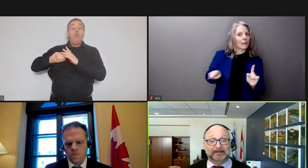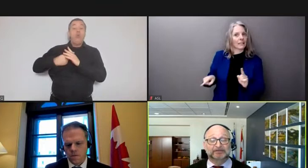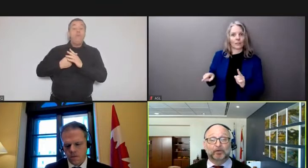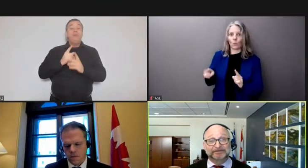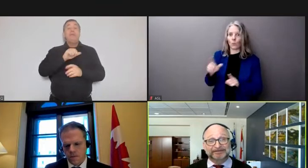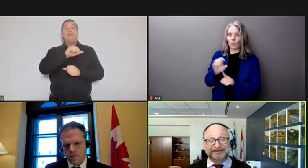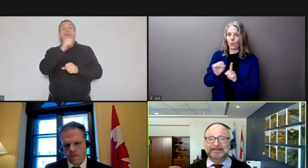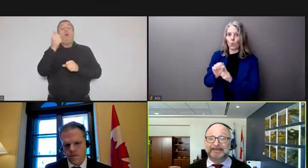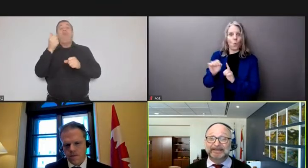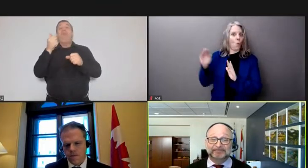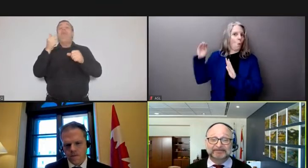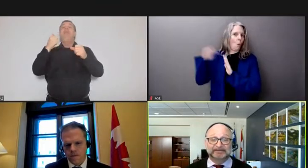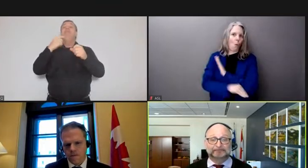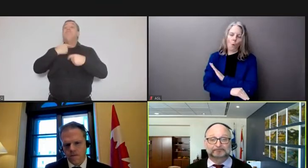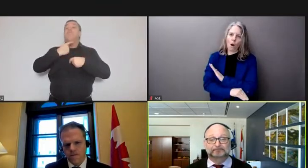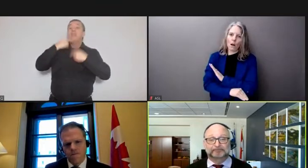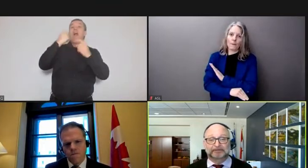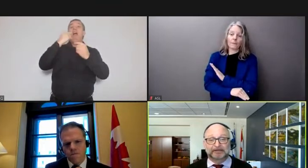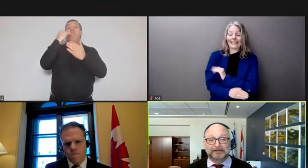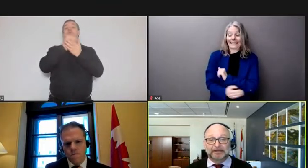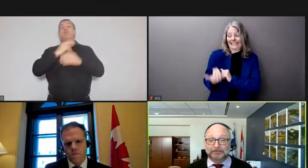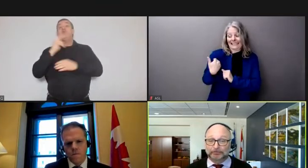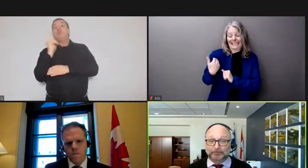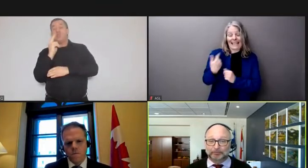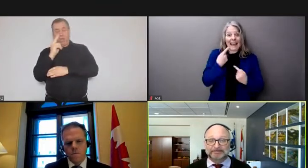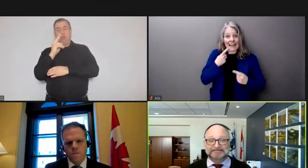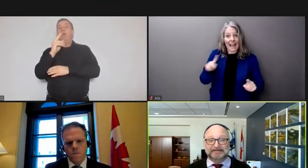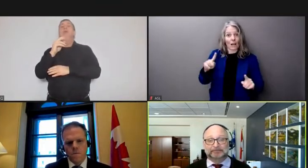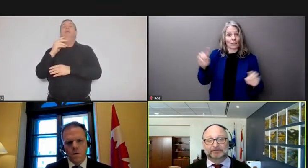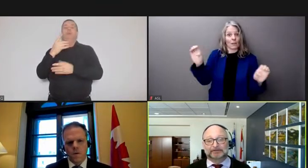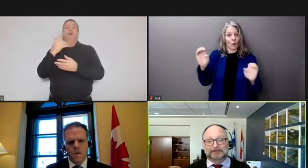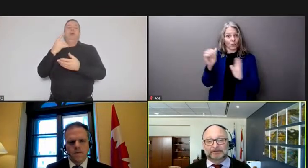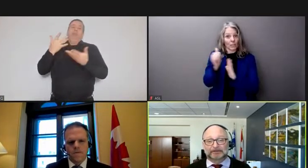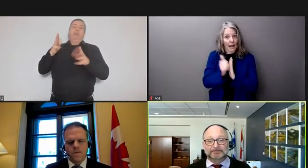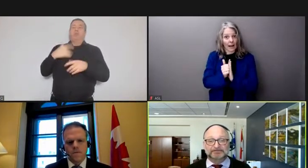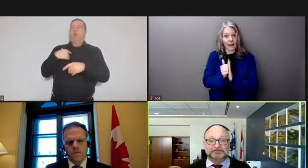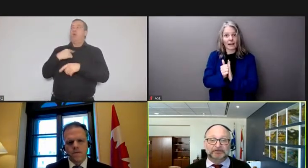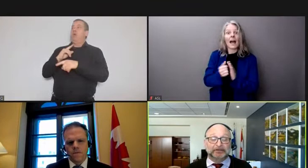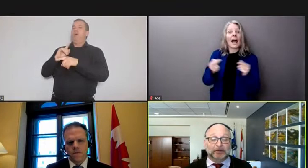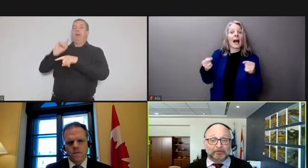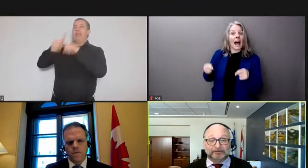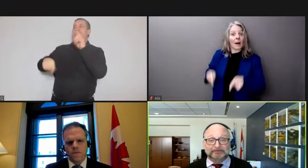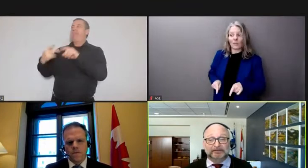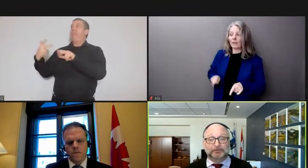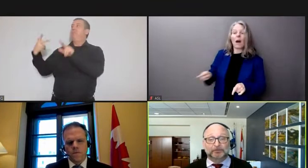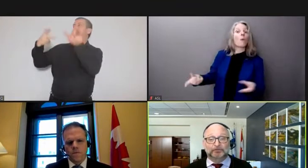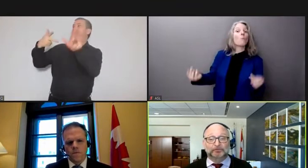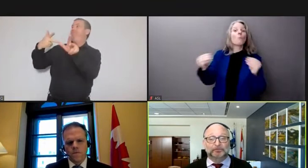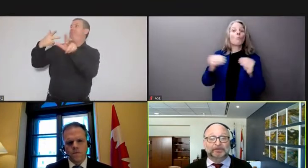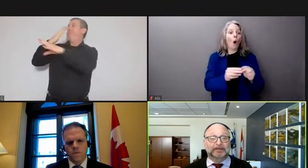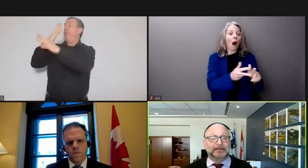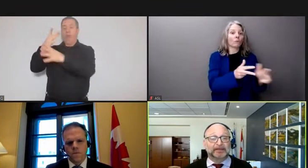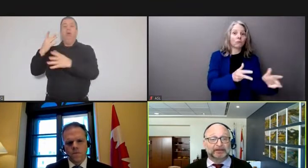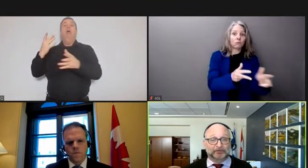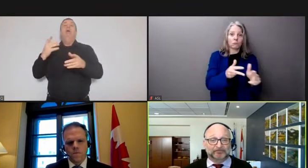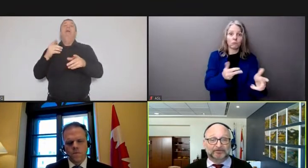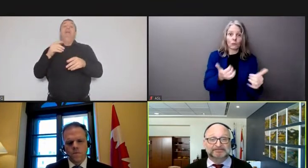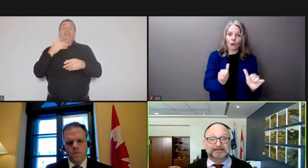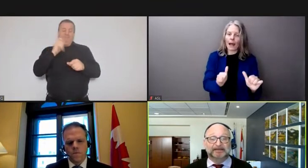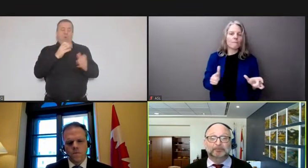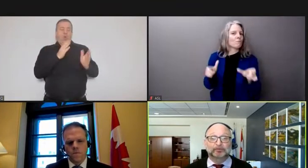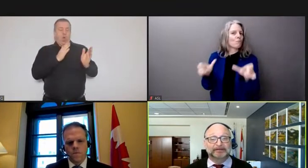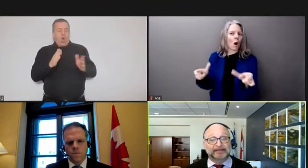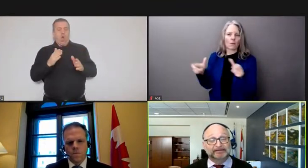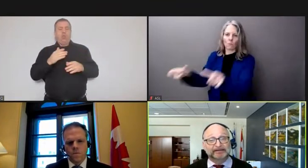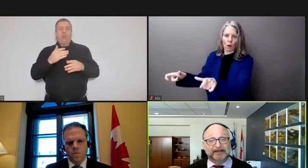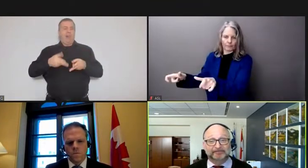barricades ont été évitées notre but est simple restaurer l'ordre dans nos rues et à nos frontières pour